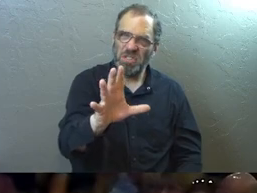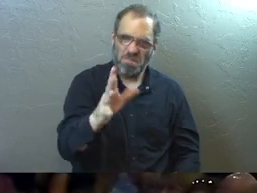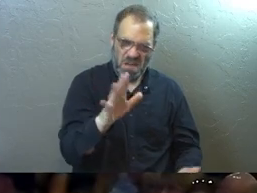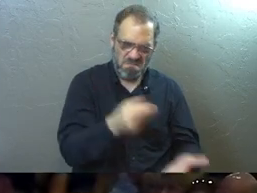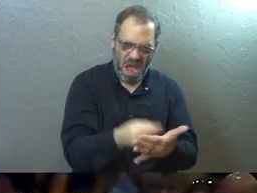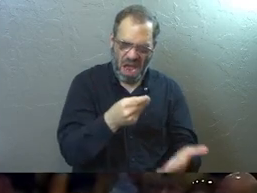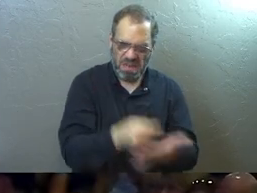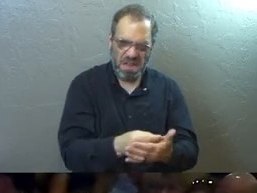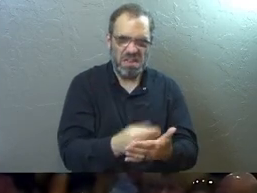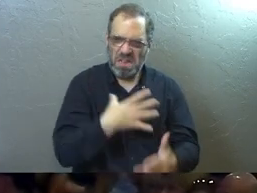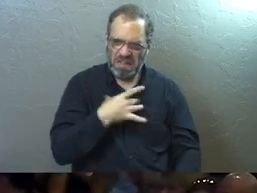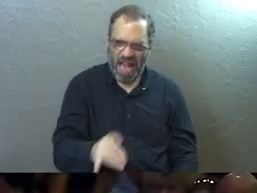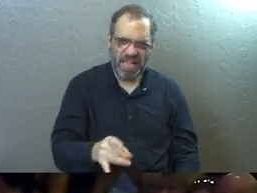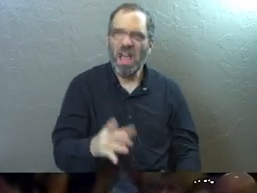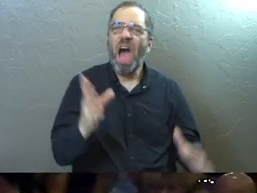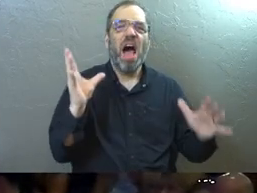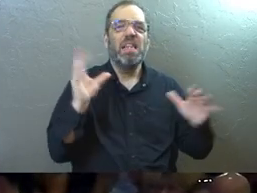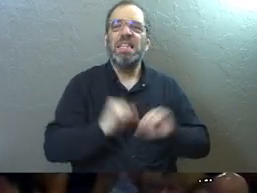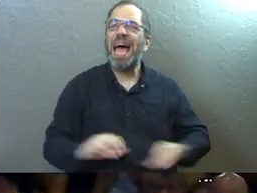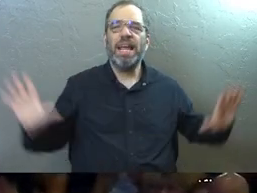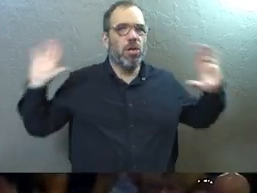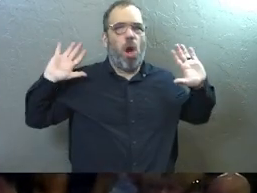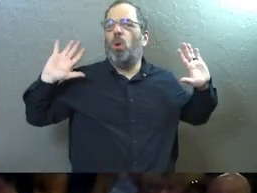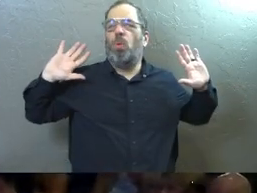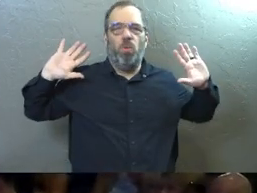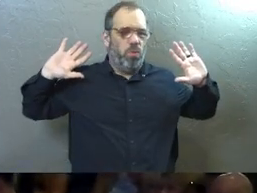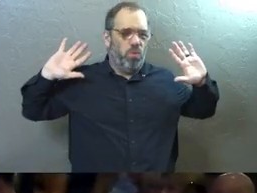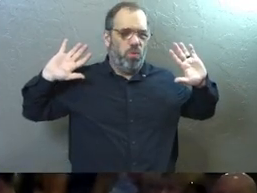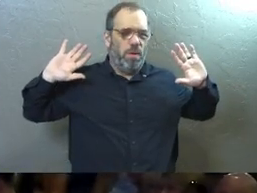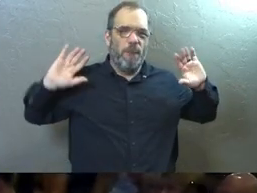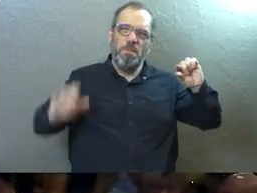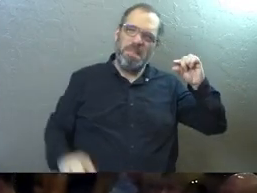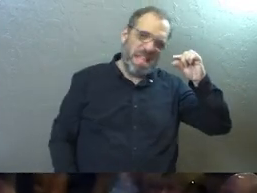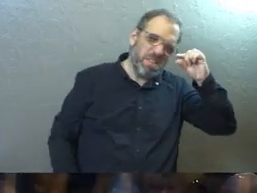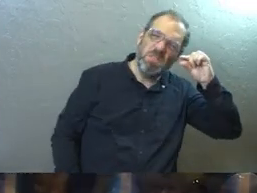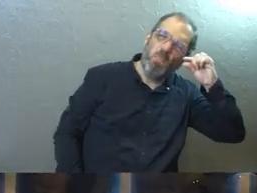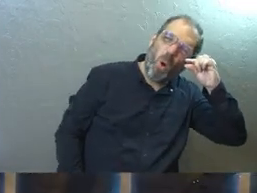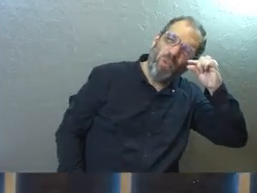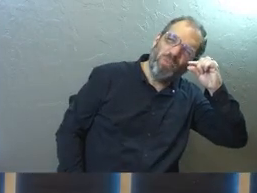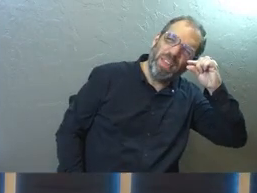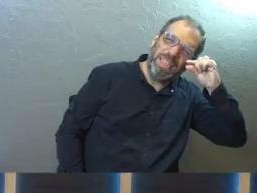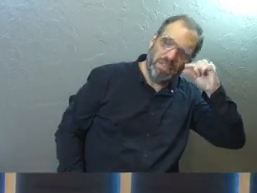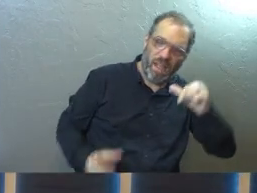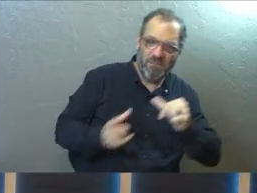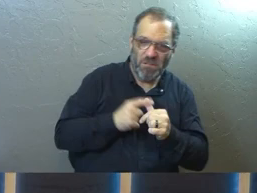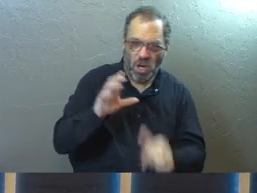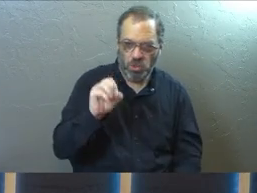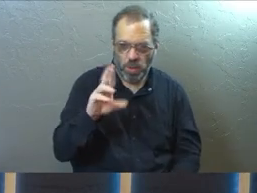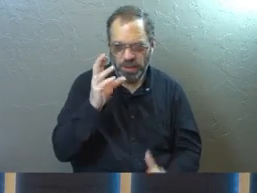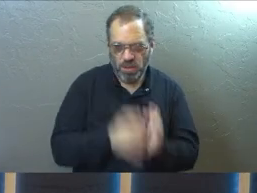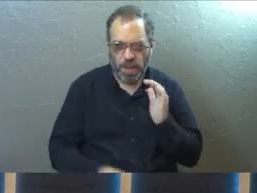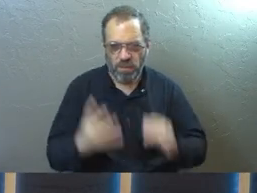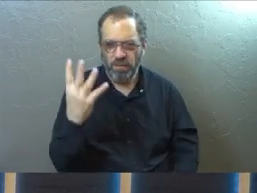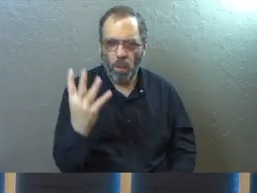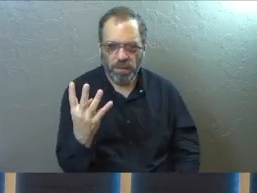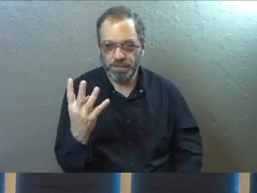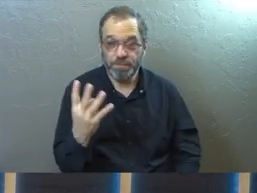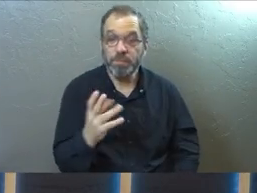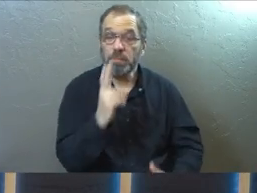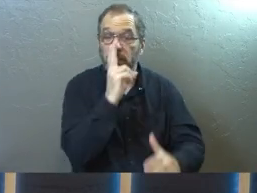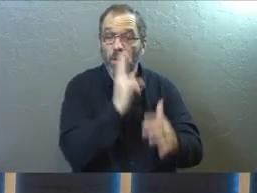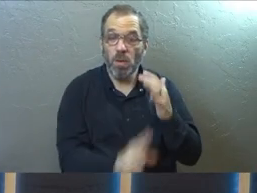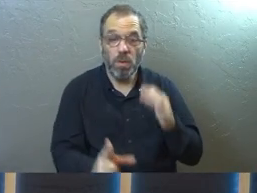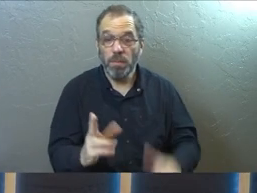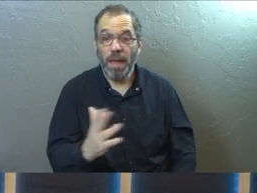your influence. Let it all go. That's the little stuff. First Corinthians four. For